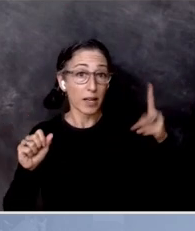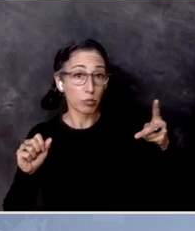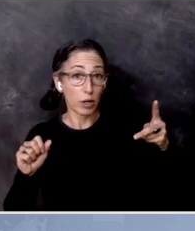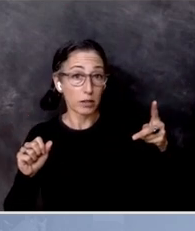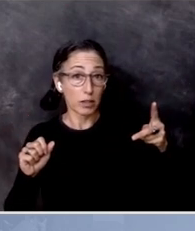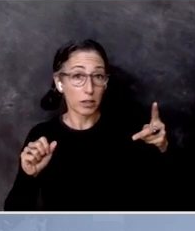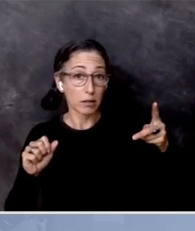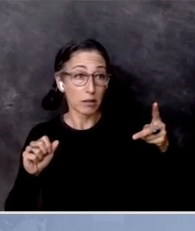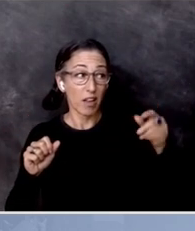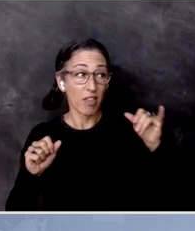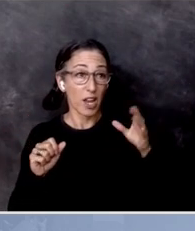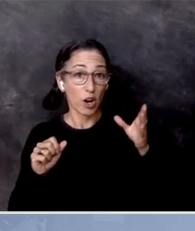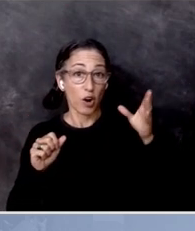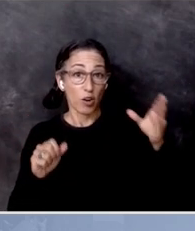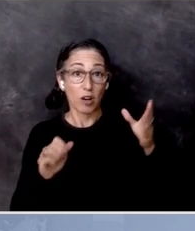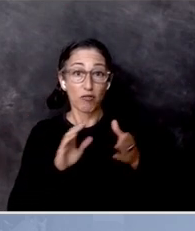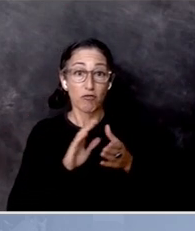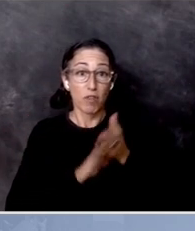ticket.